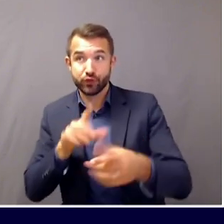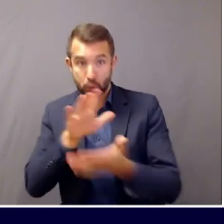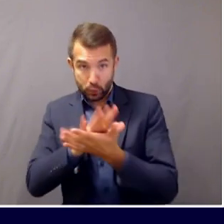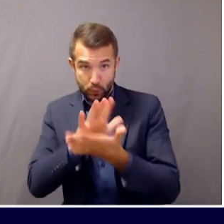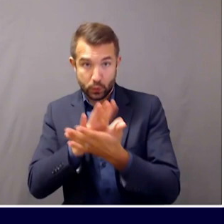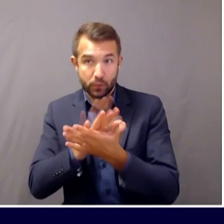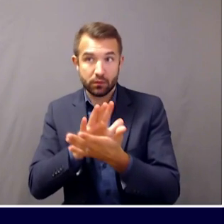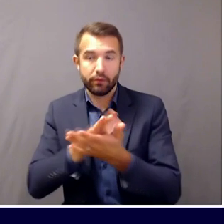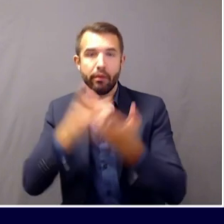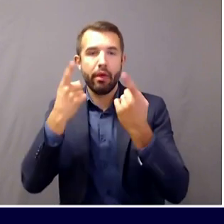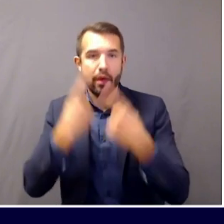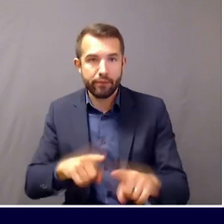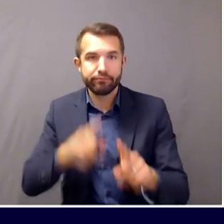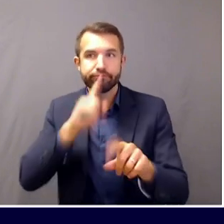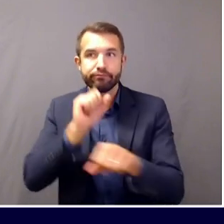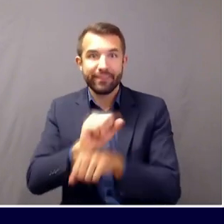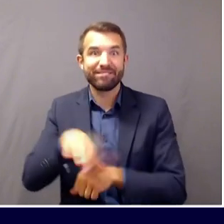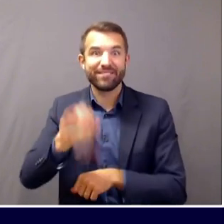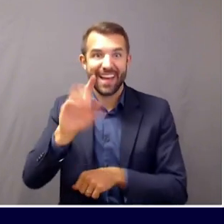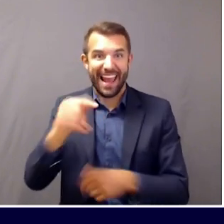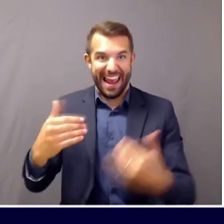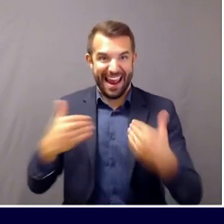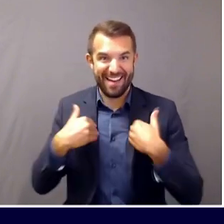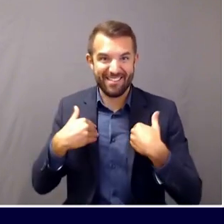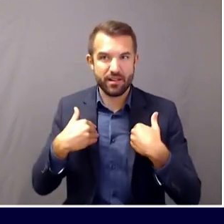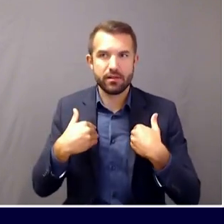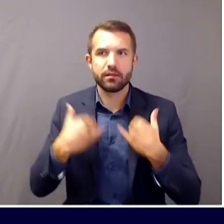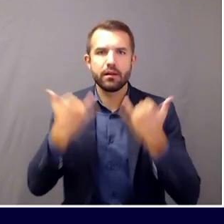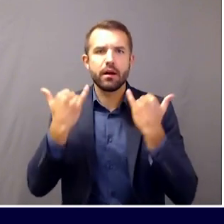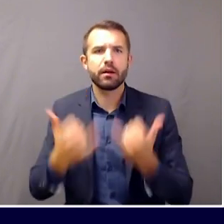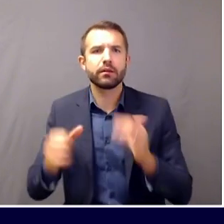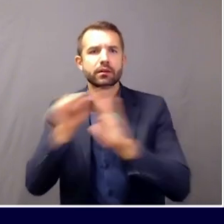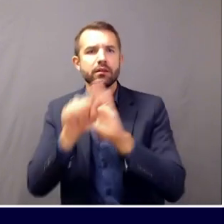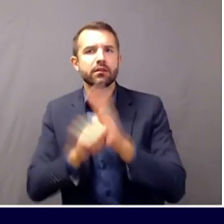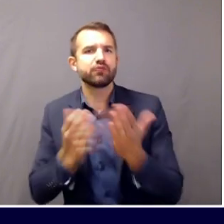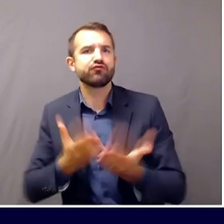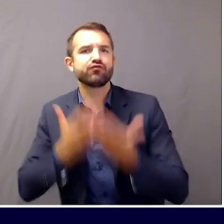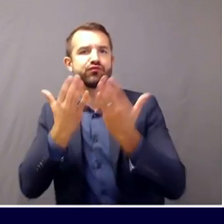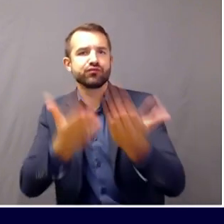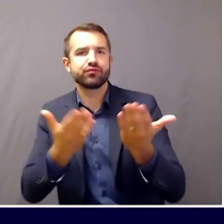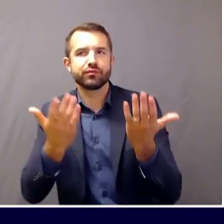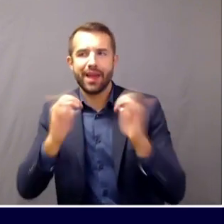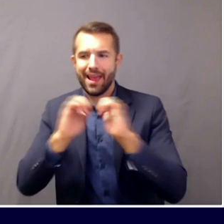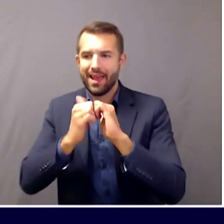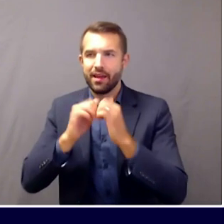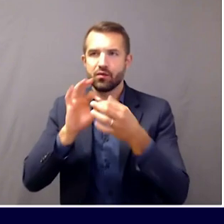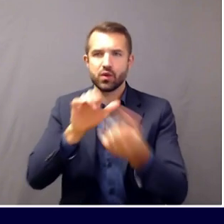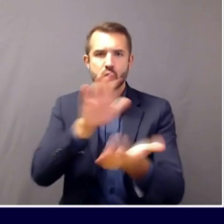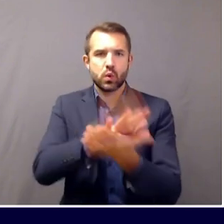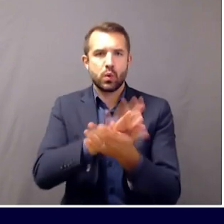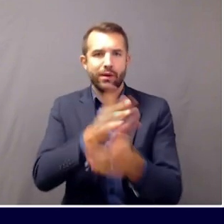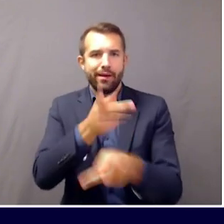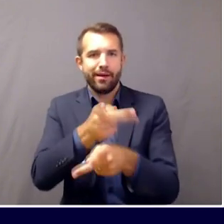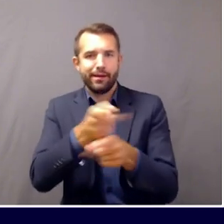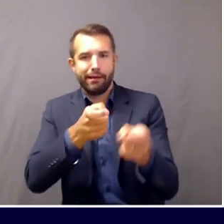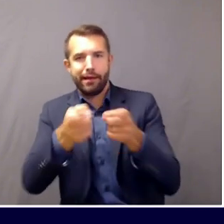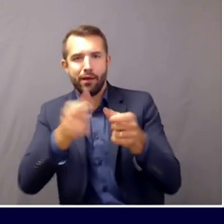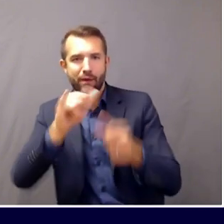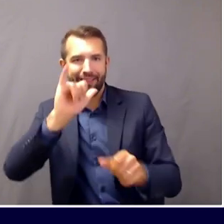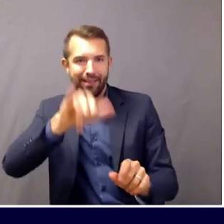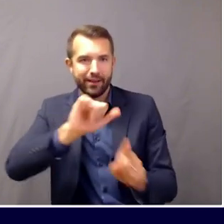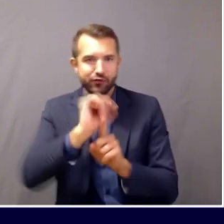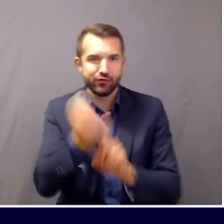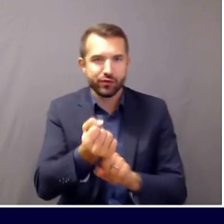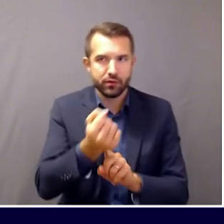recommendation for how the school handles that, including balancing the privacy of that student? Because you would